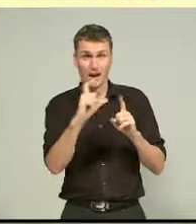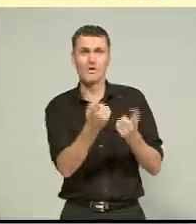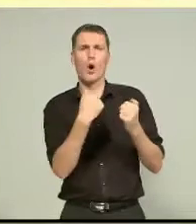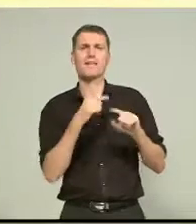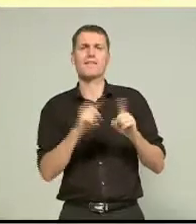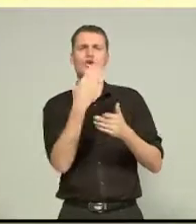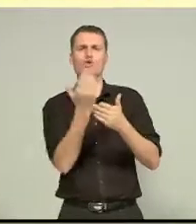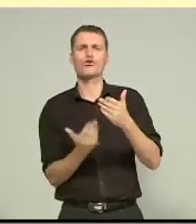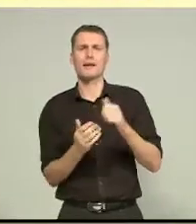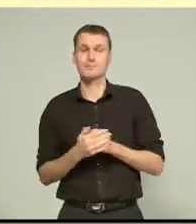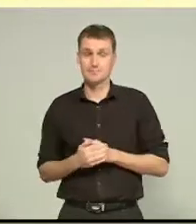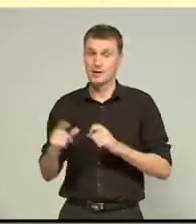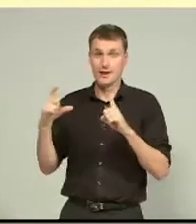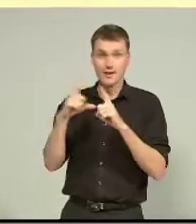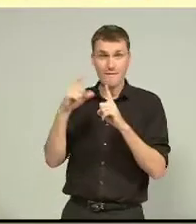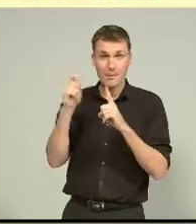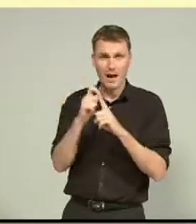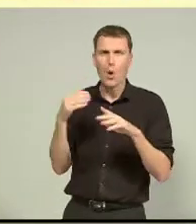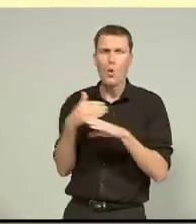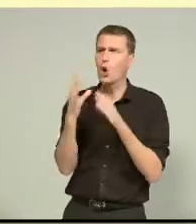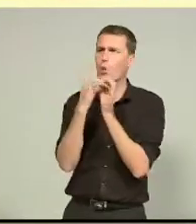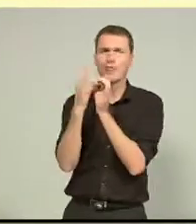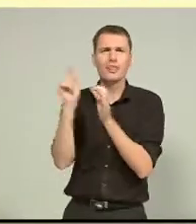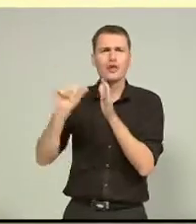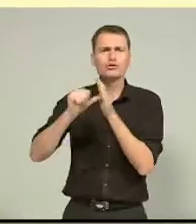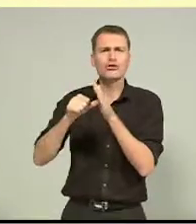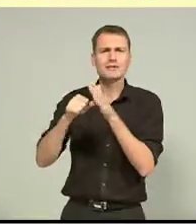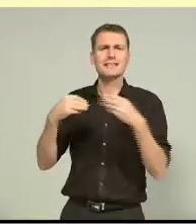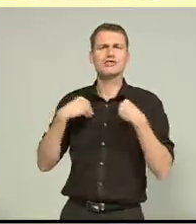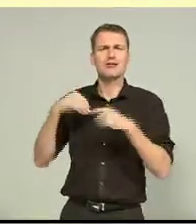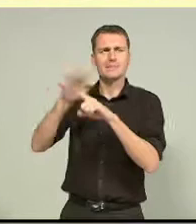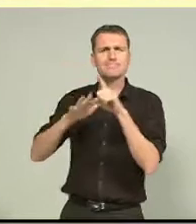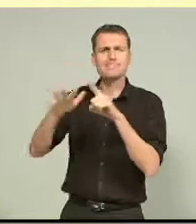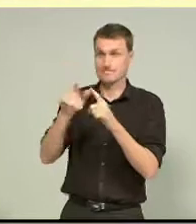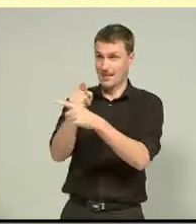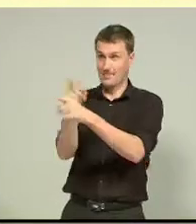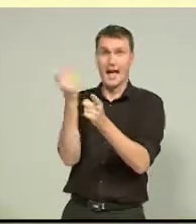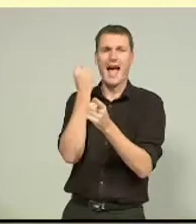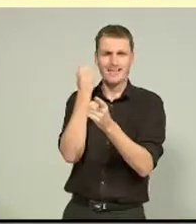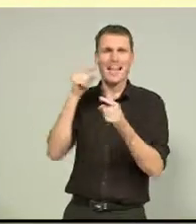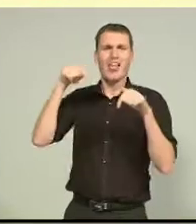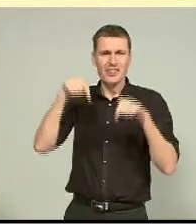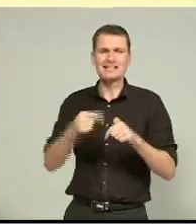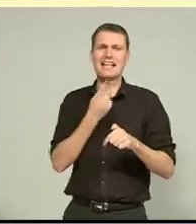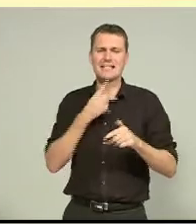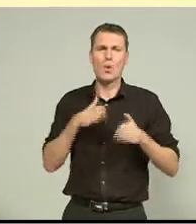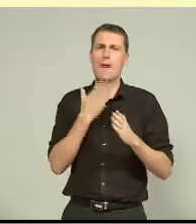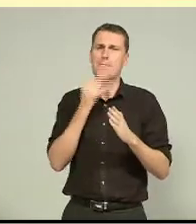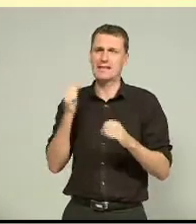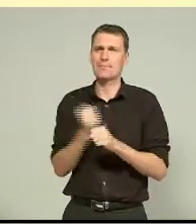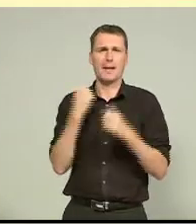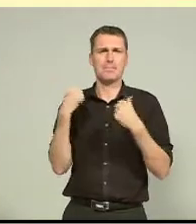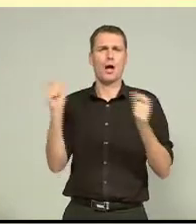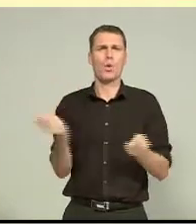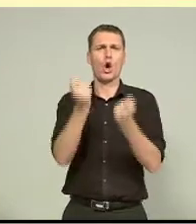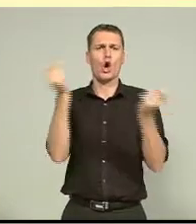David Parker has been working closely with the industry. I think they get the message that this is the easy way, please make this work. Essentially this is